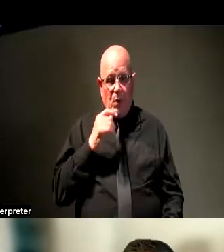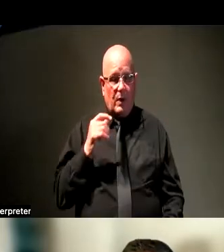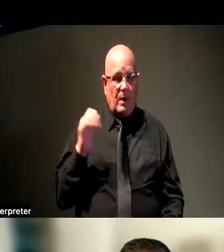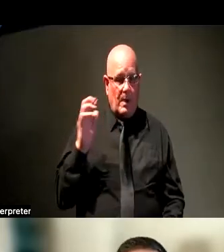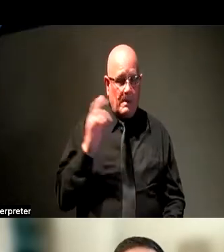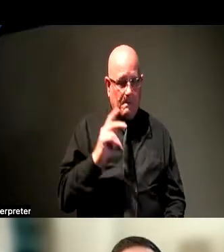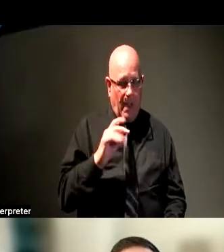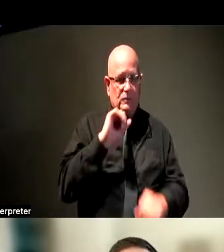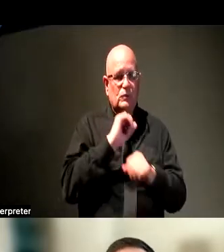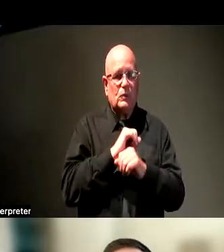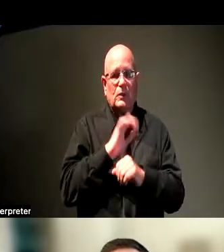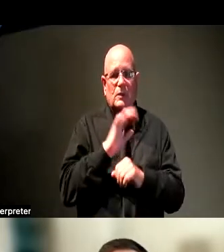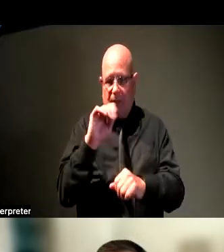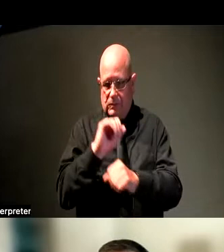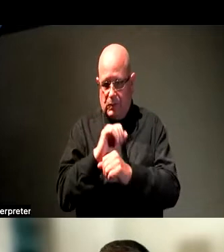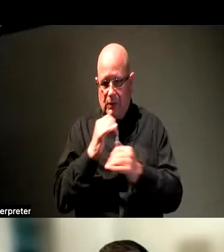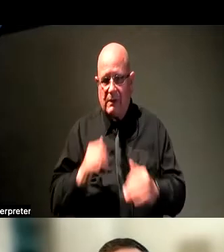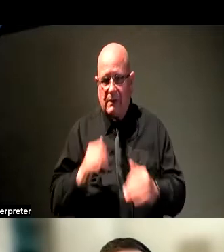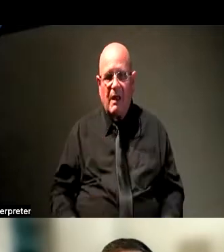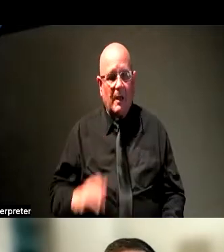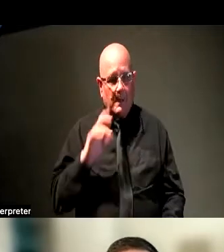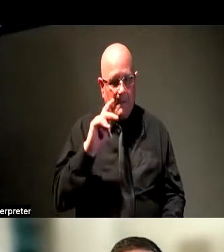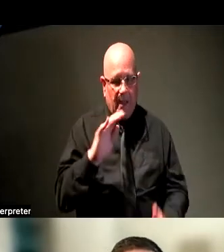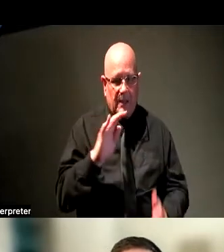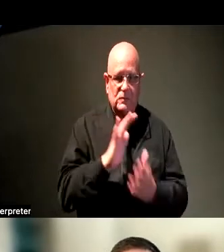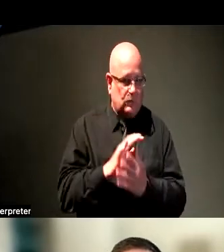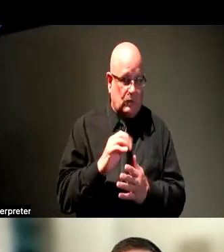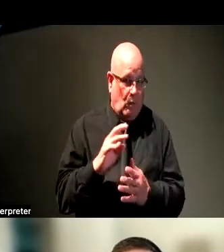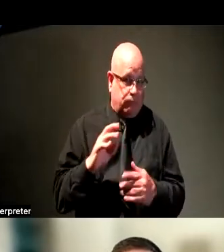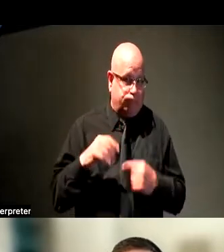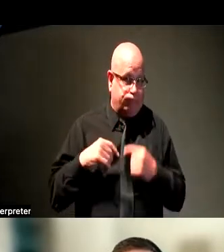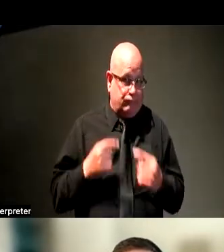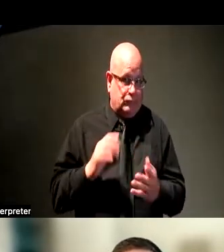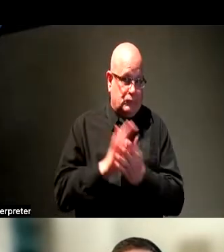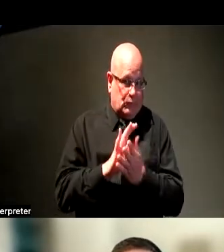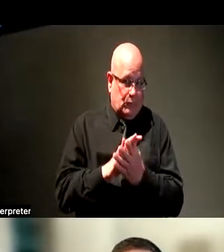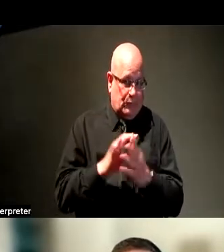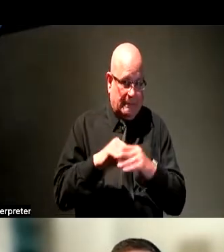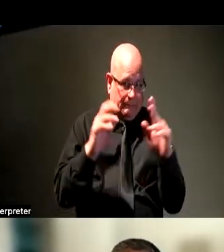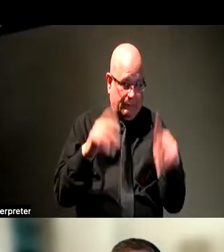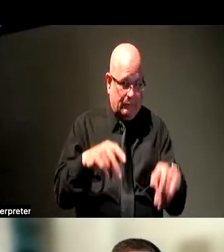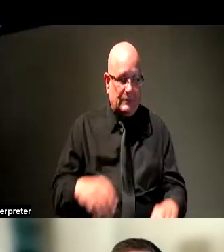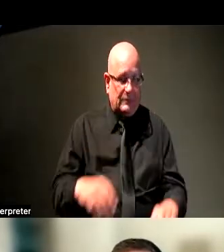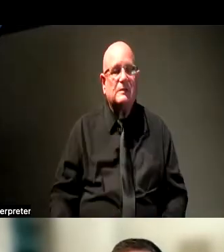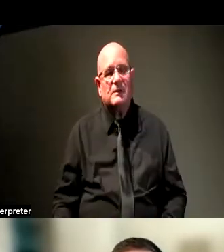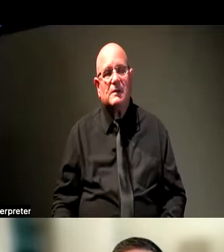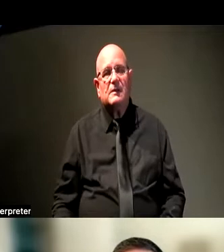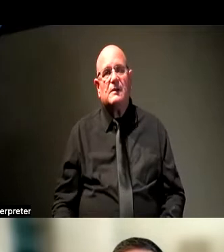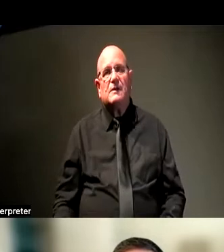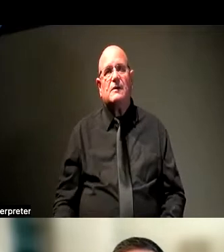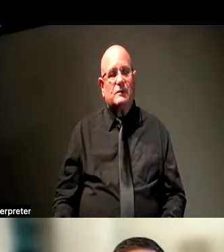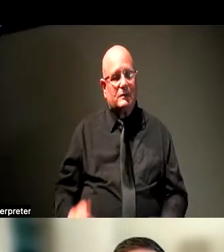the workplace physically. They're going back to school or have been going back to school in person. And in a lot of cases, we're